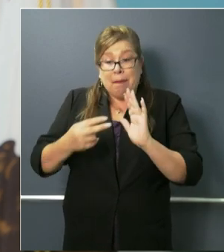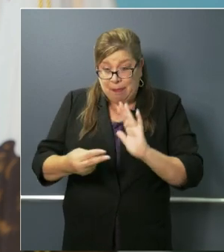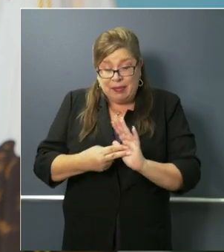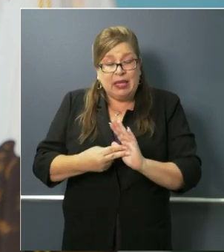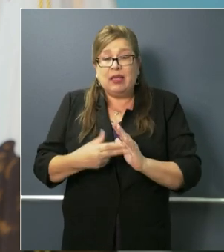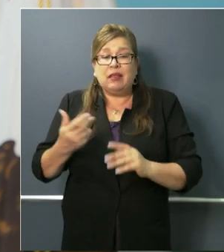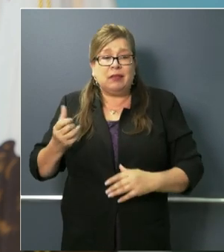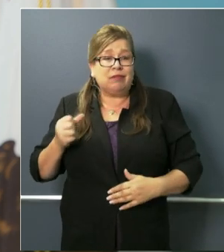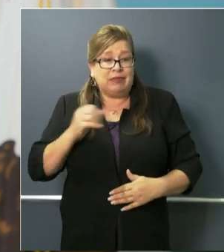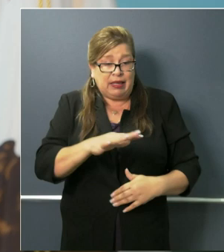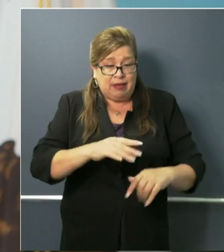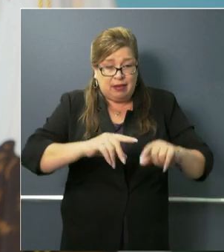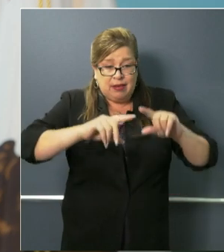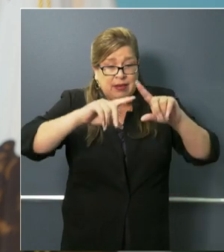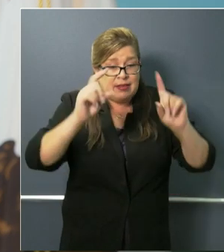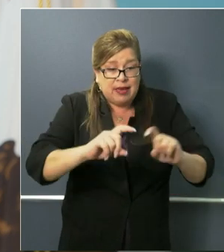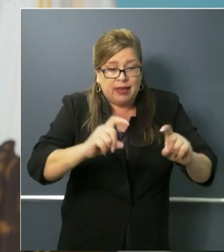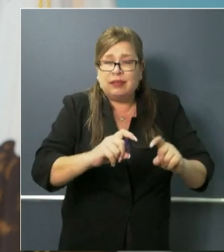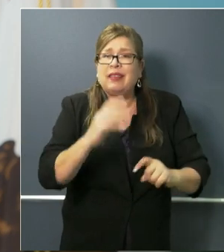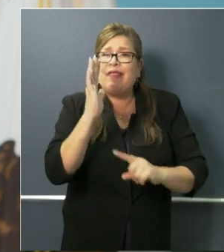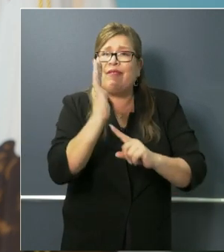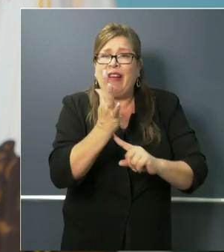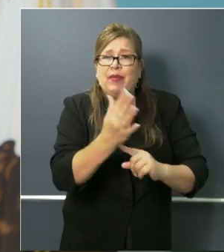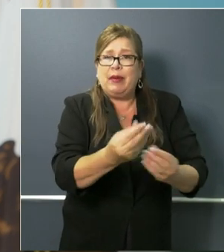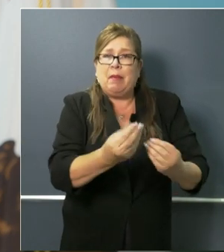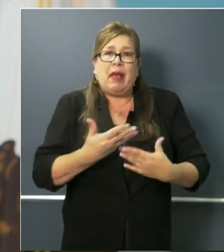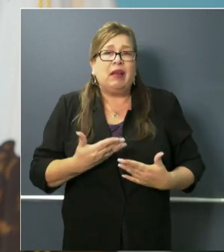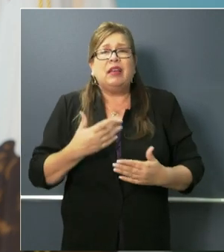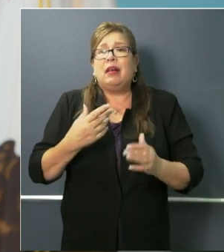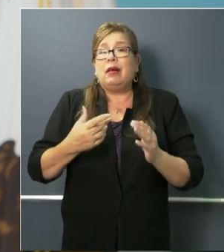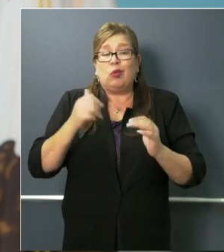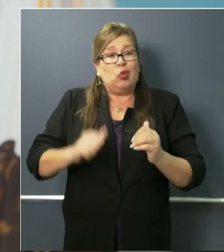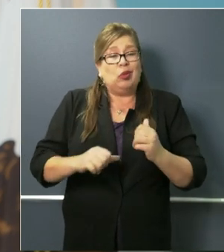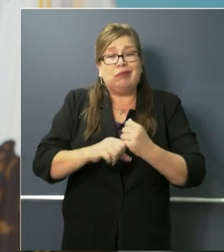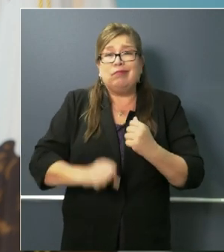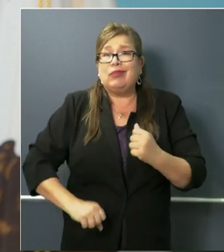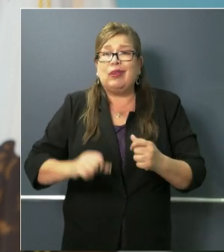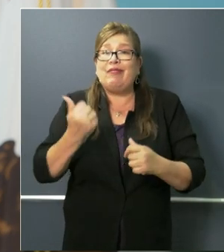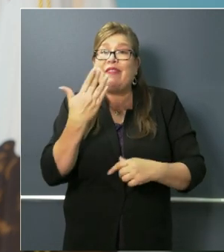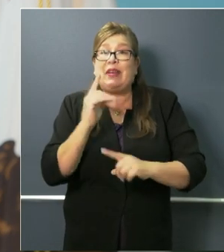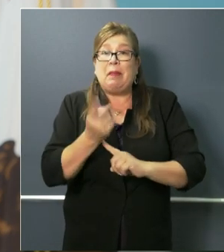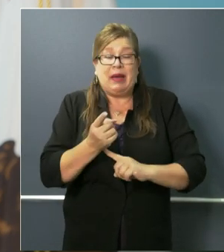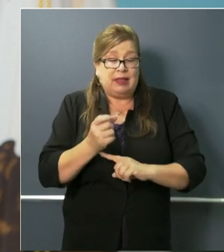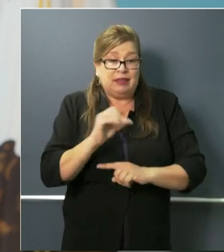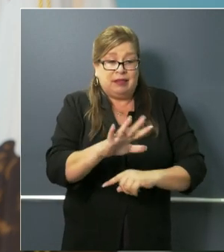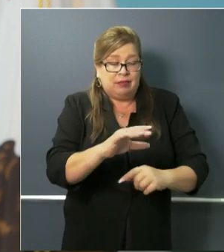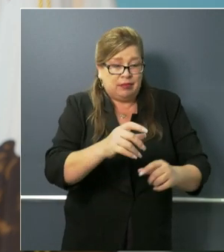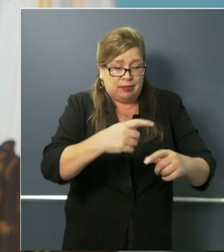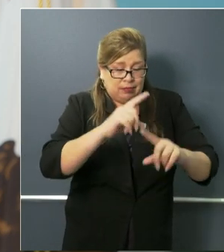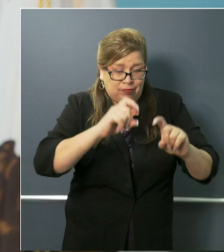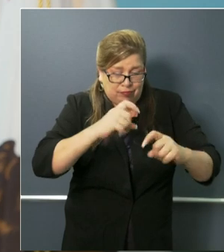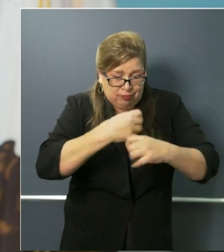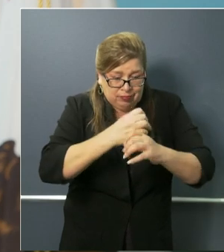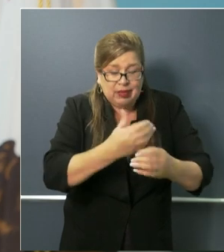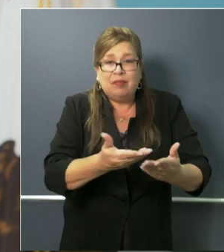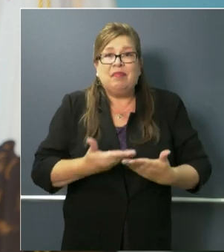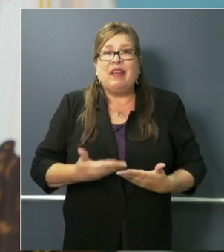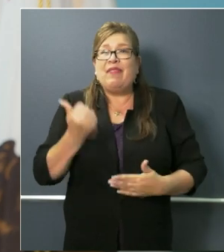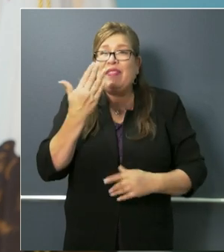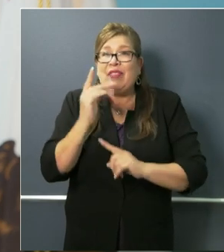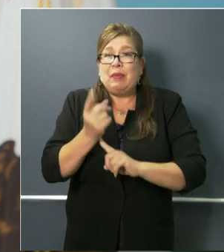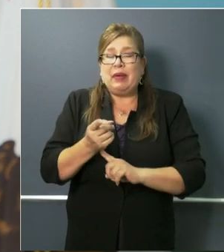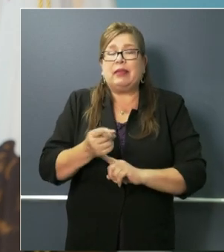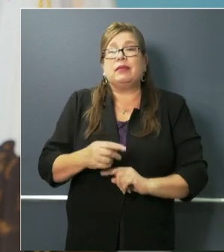as early as five minutes, as long as just 15 minutes. Abbott Laboratories is now committed to 75